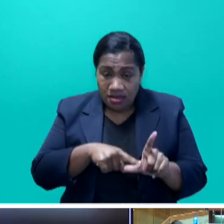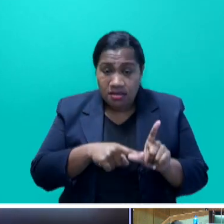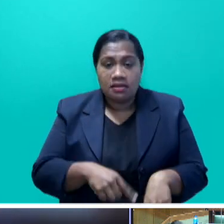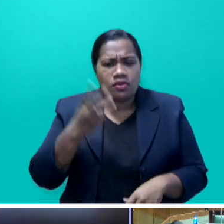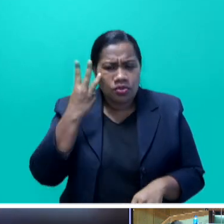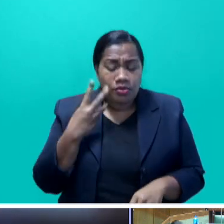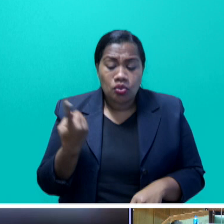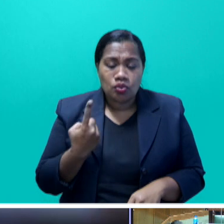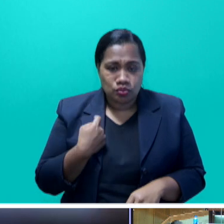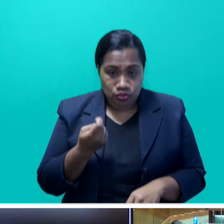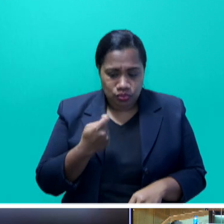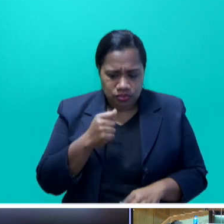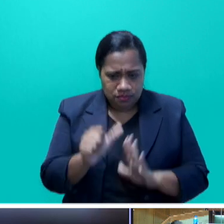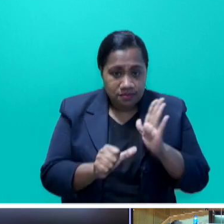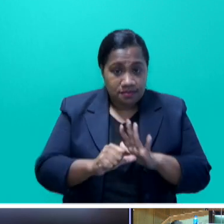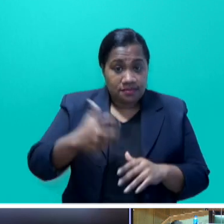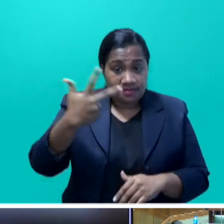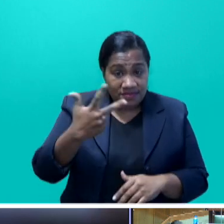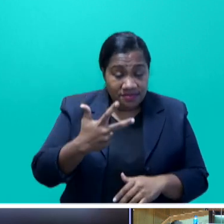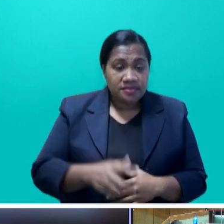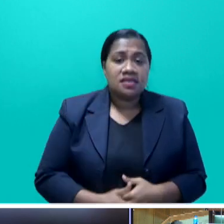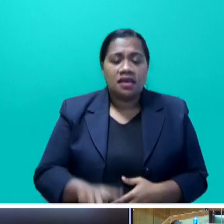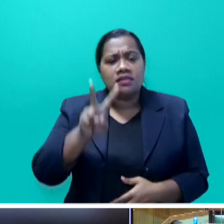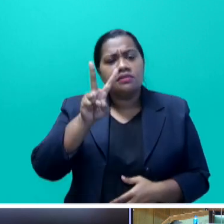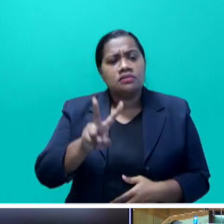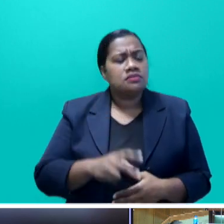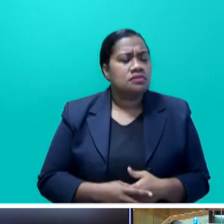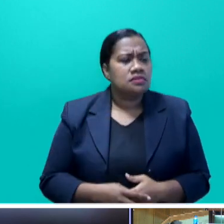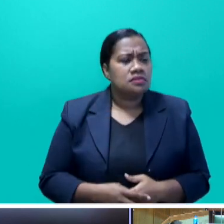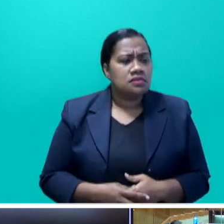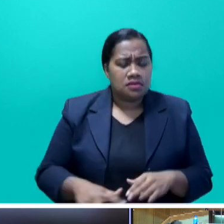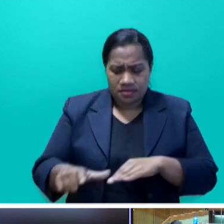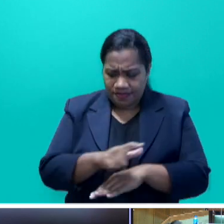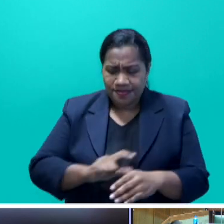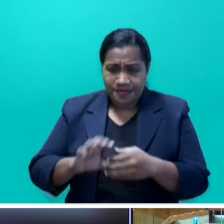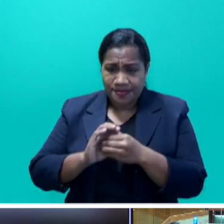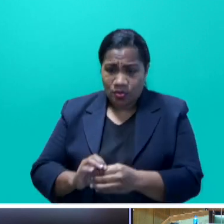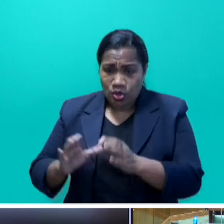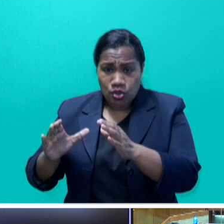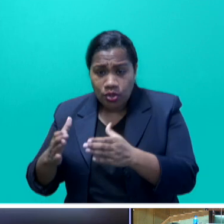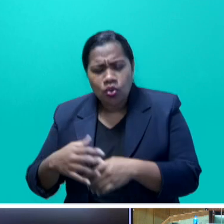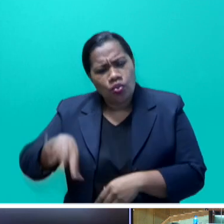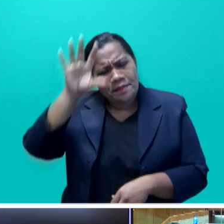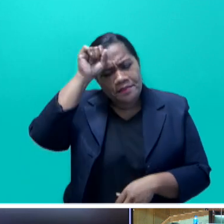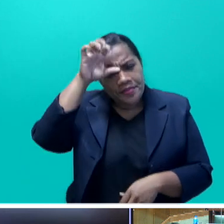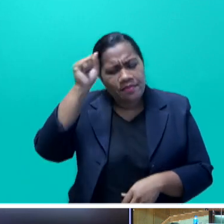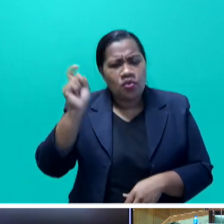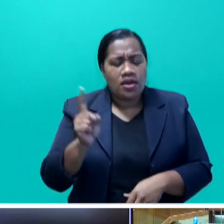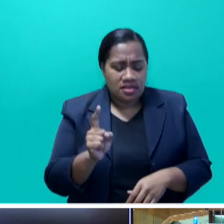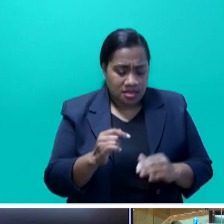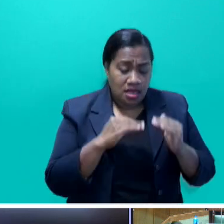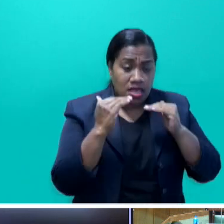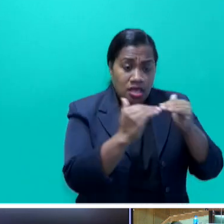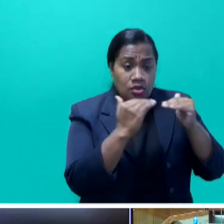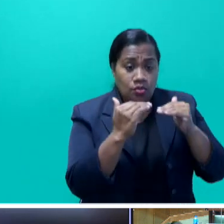18, and the two often marginalized members of the land-owning units to remember that the equal share you are